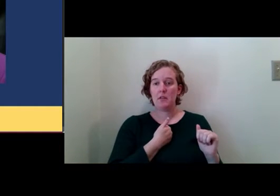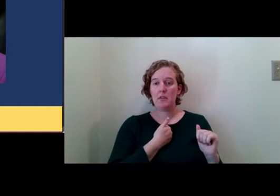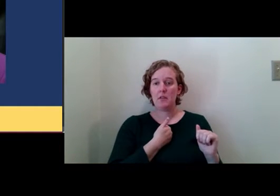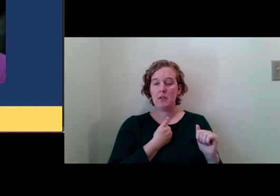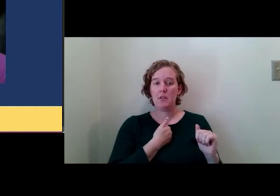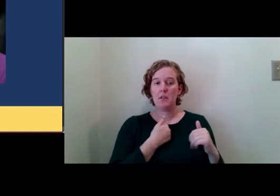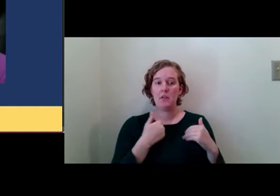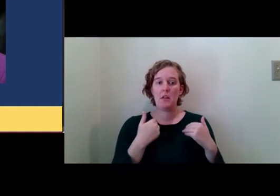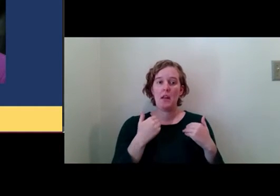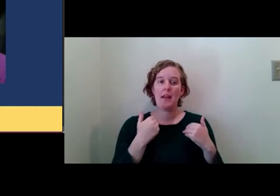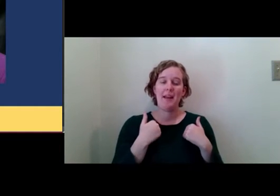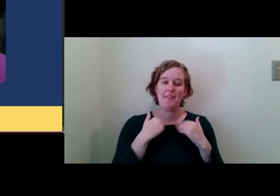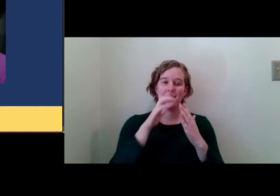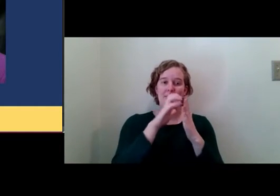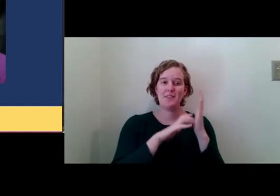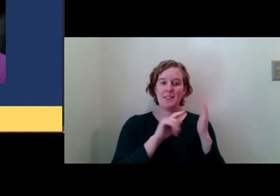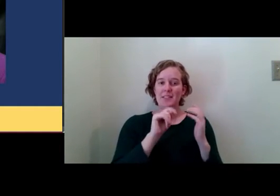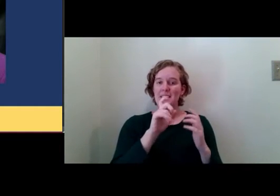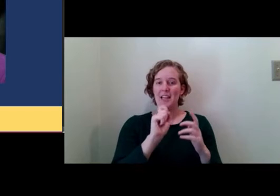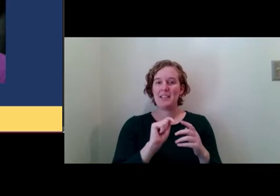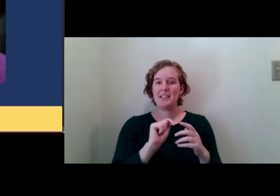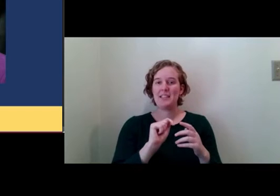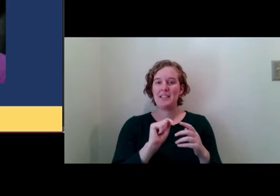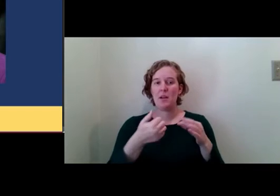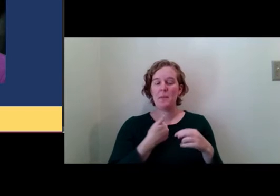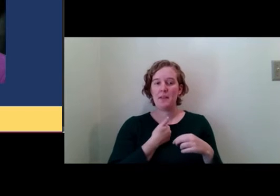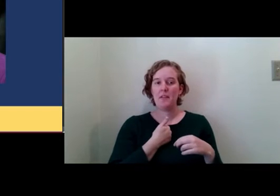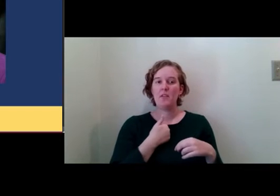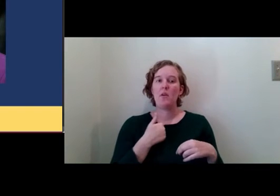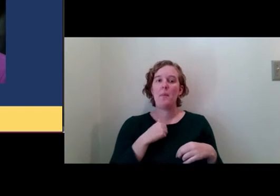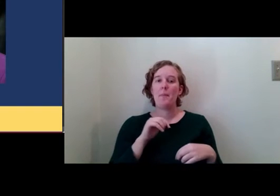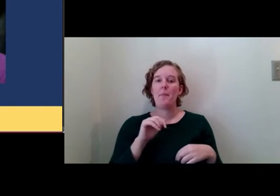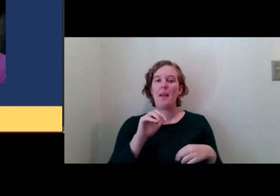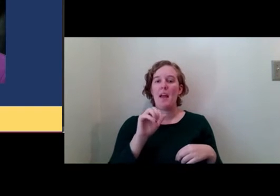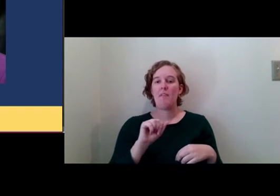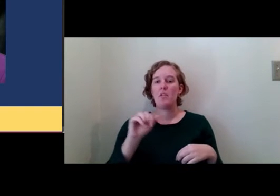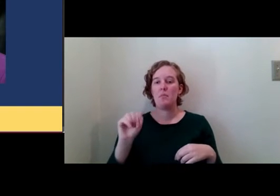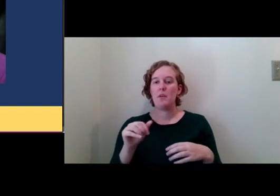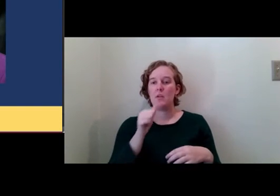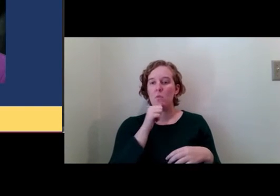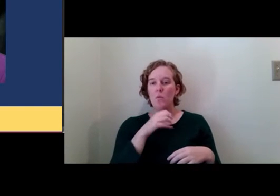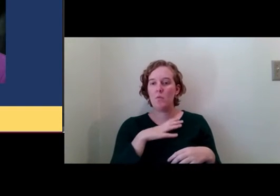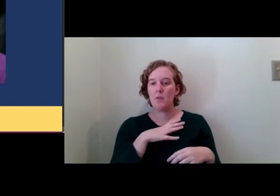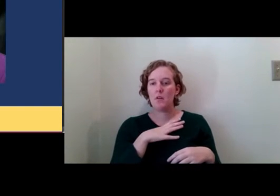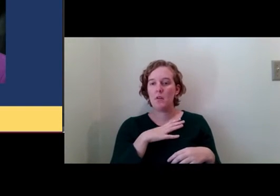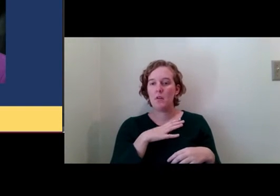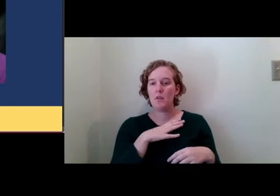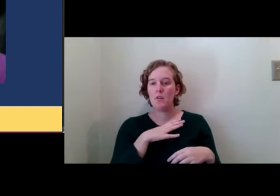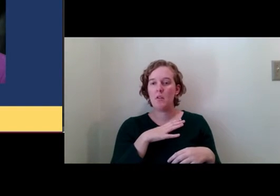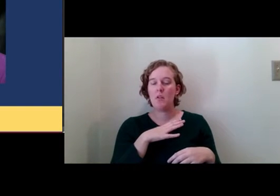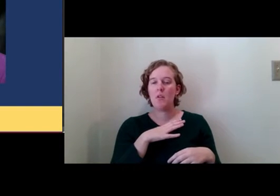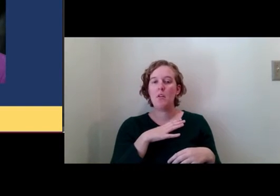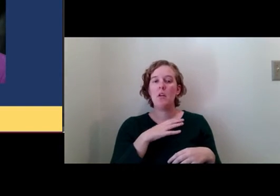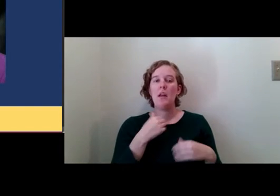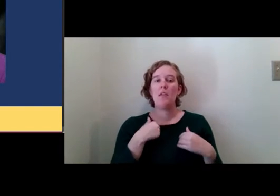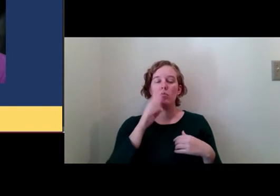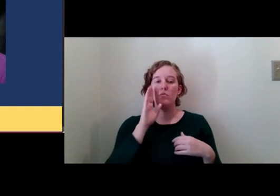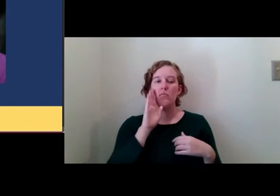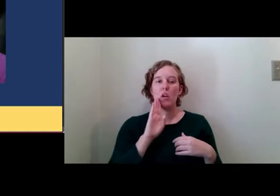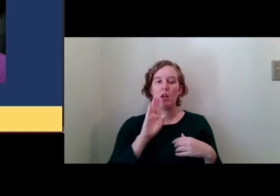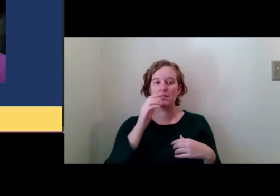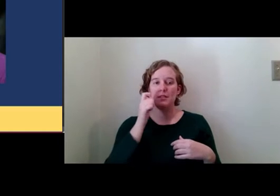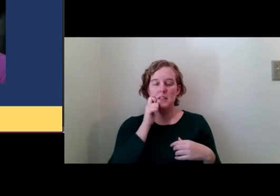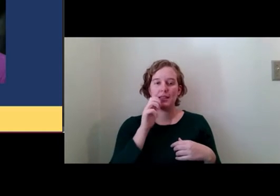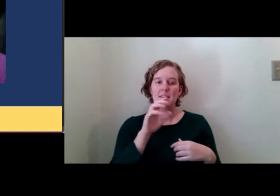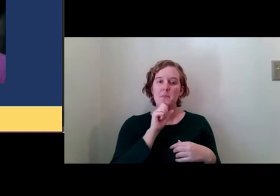describing me there as well. So I'm an African-American woman. I'm 62 years old. I have brown skin eyeglasses.